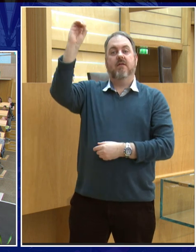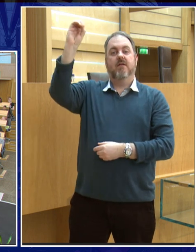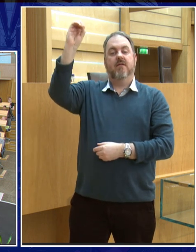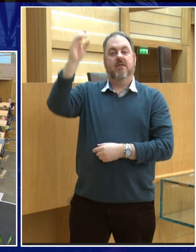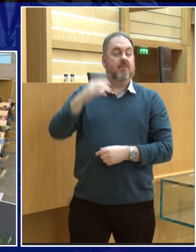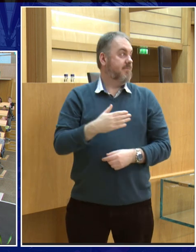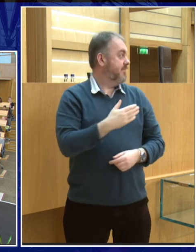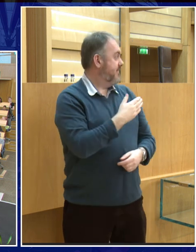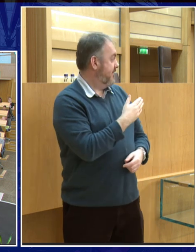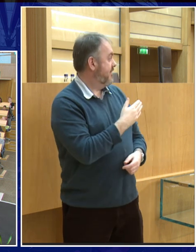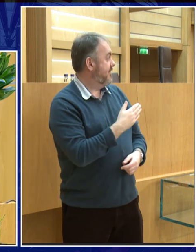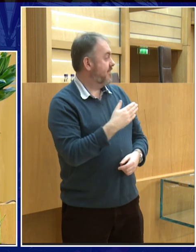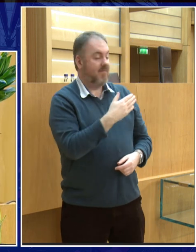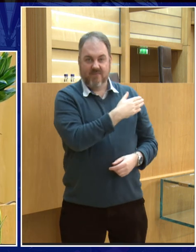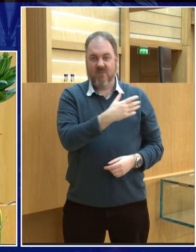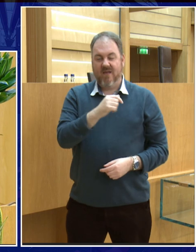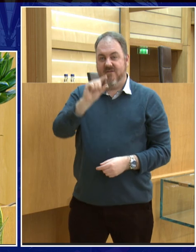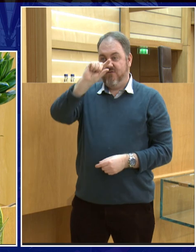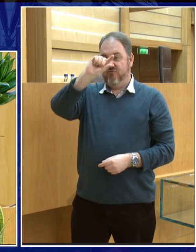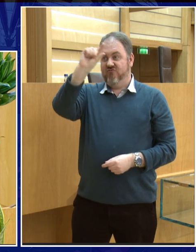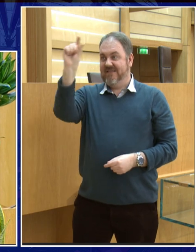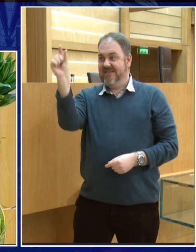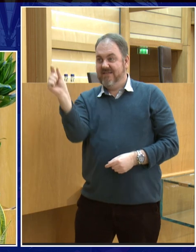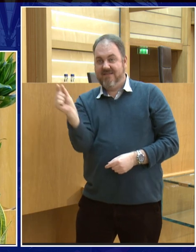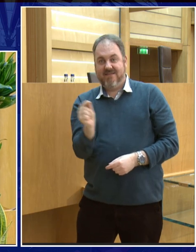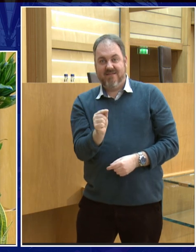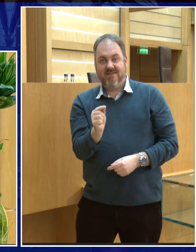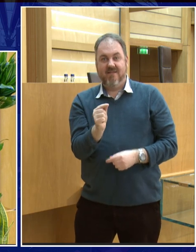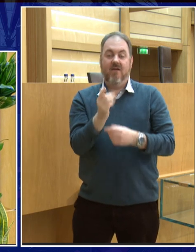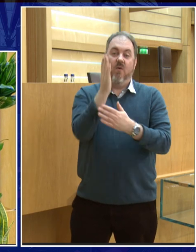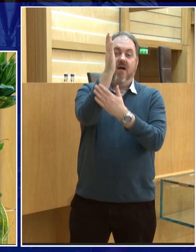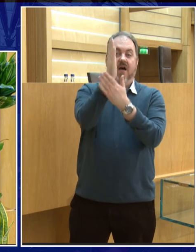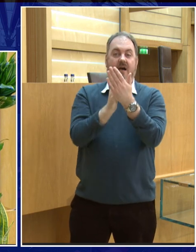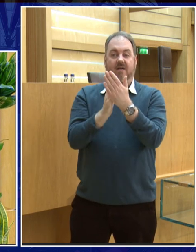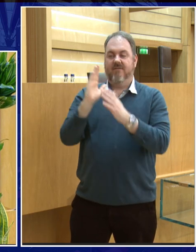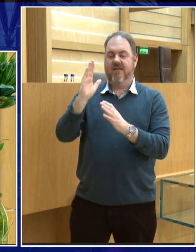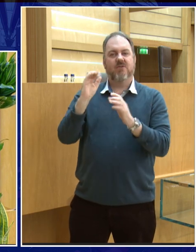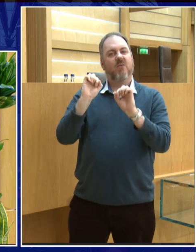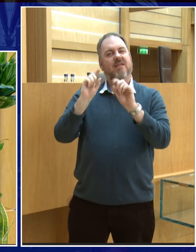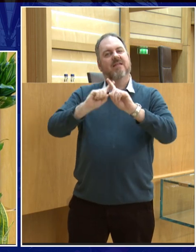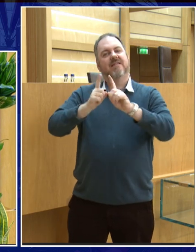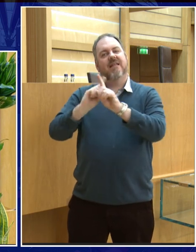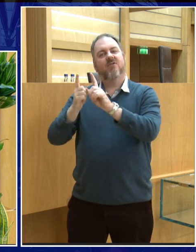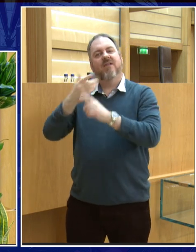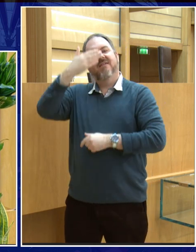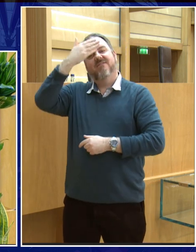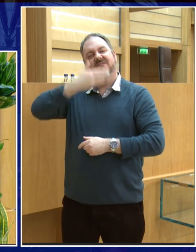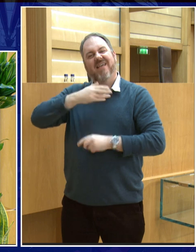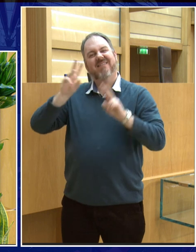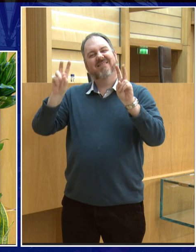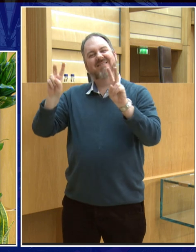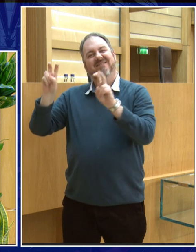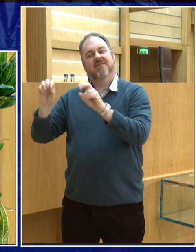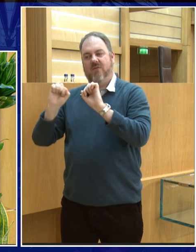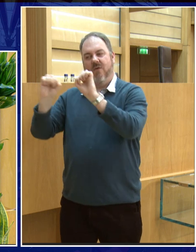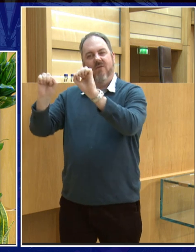Let's go this way. So you mentioned crescent half and full. So that's some of the phases of the Moon. I'll just show you that round. Now, I think people are familiar with the phases